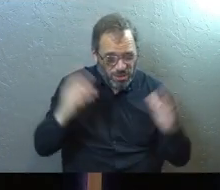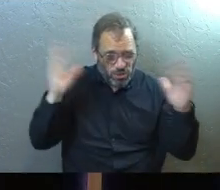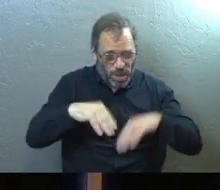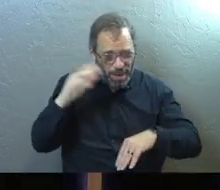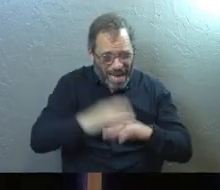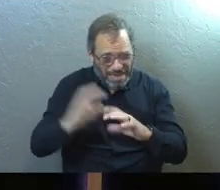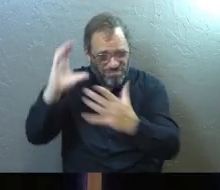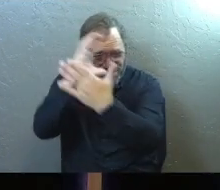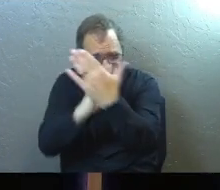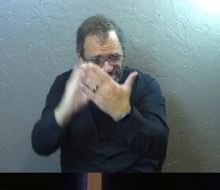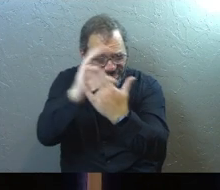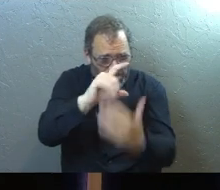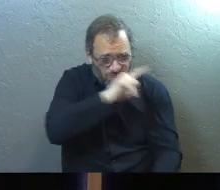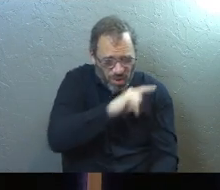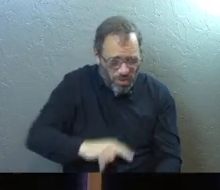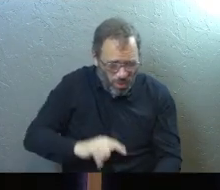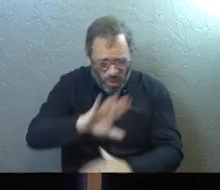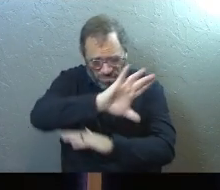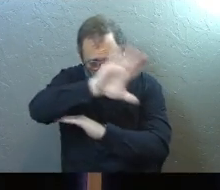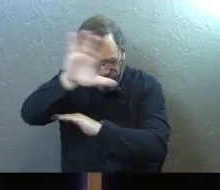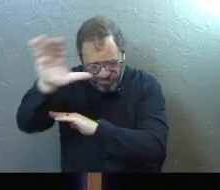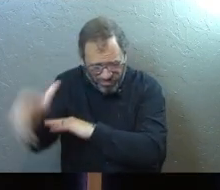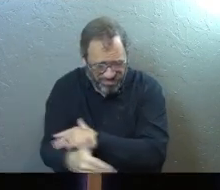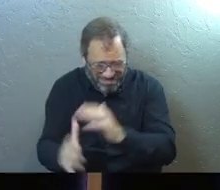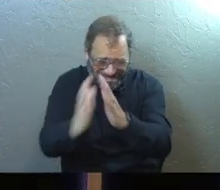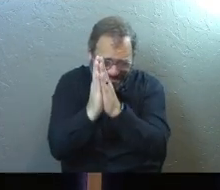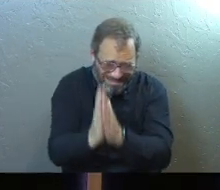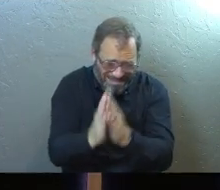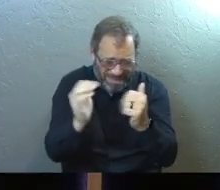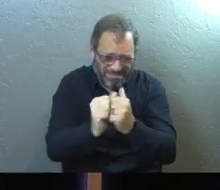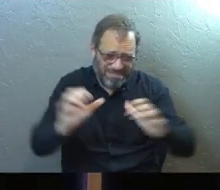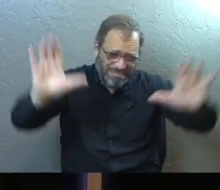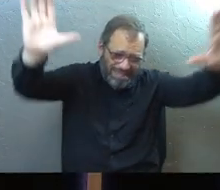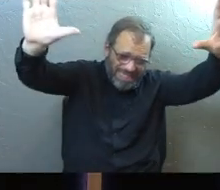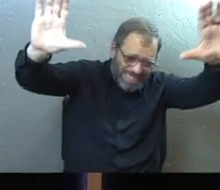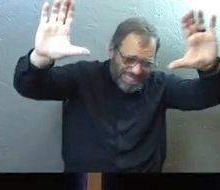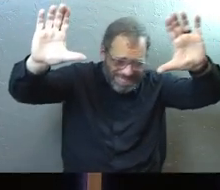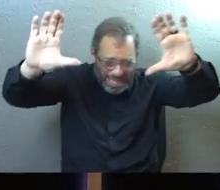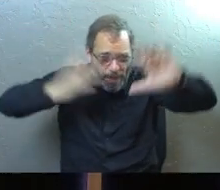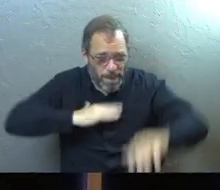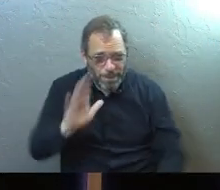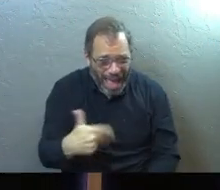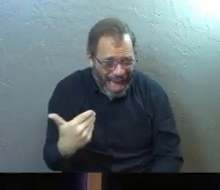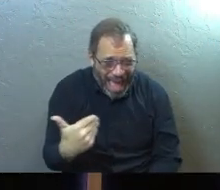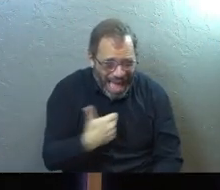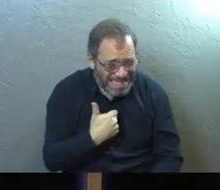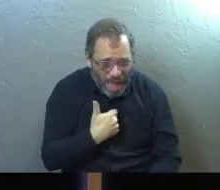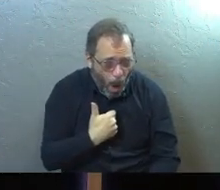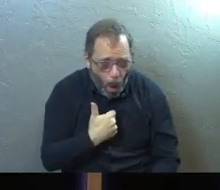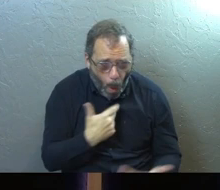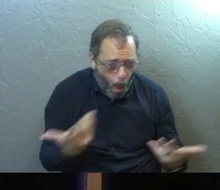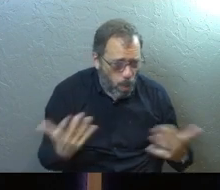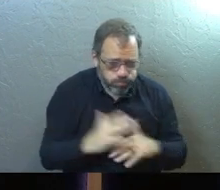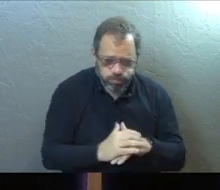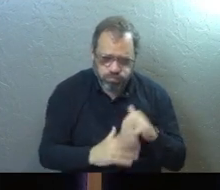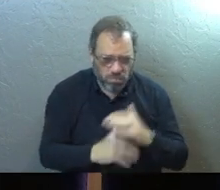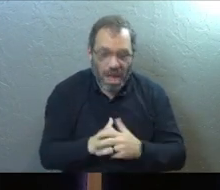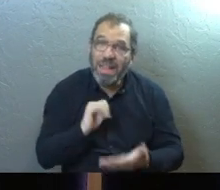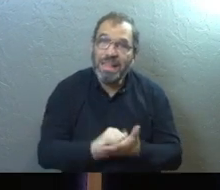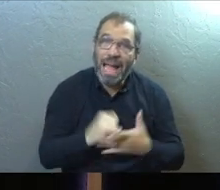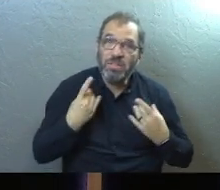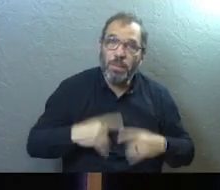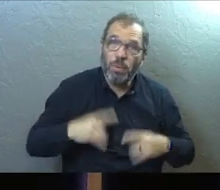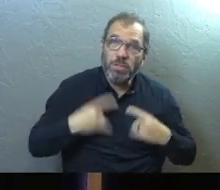deep trouble, I searched for the Lord. All night long, I prayed with hands lifted to heaven, but my soul was not comforted. That's